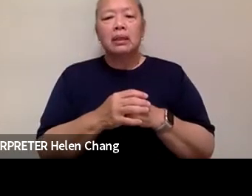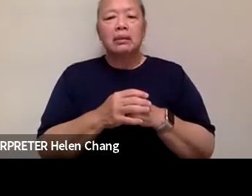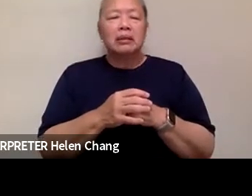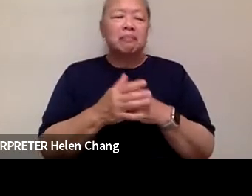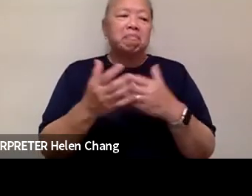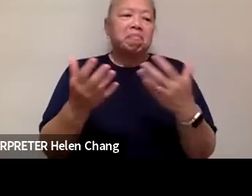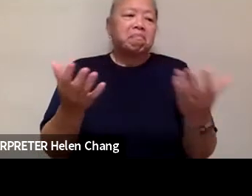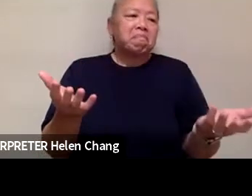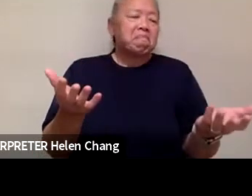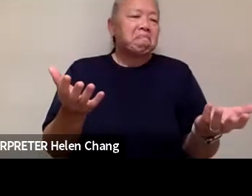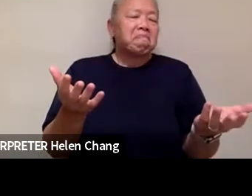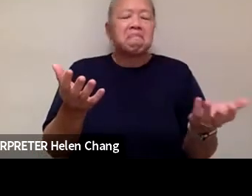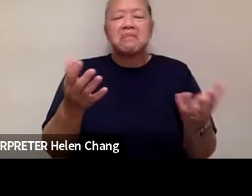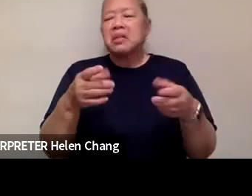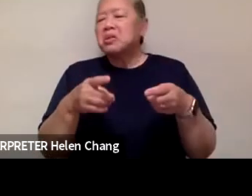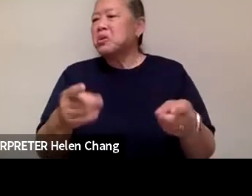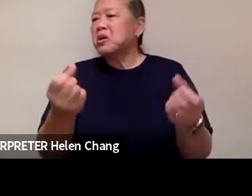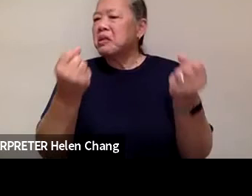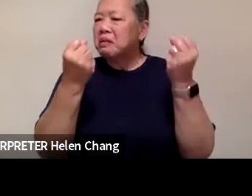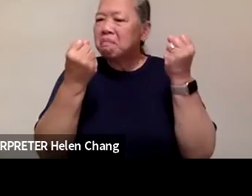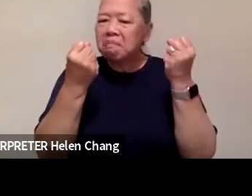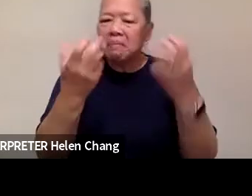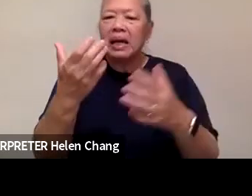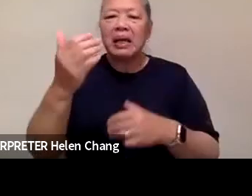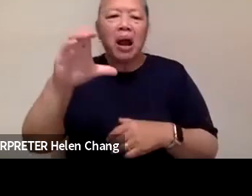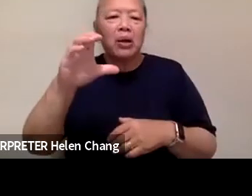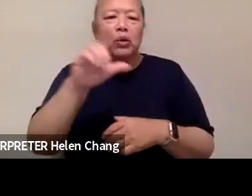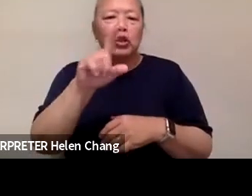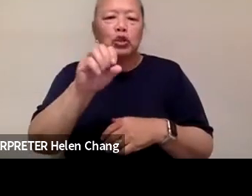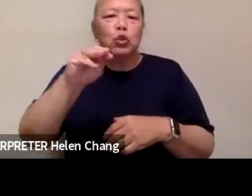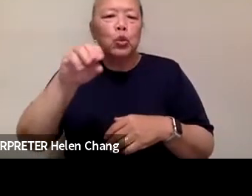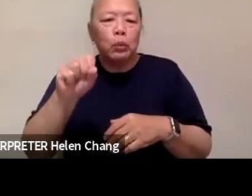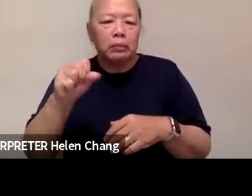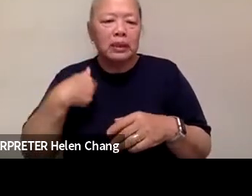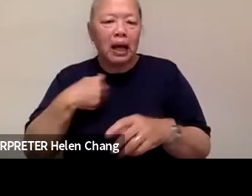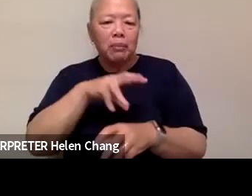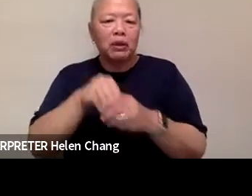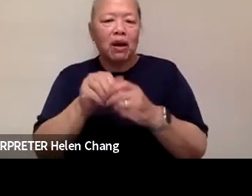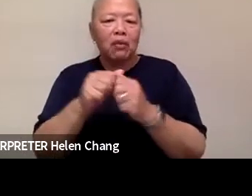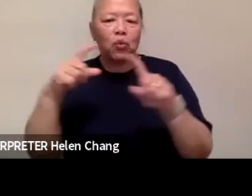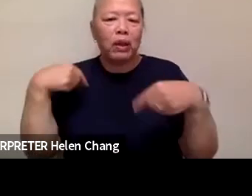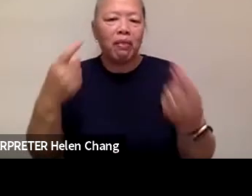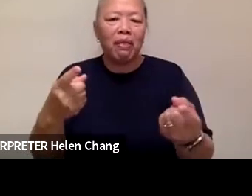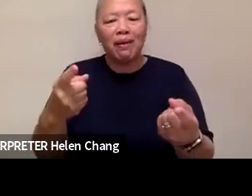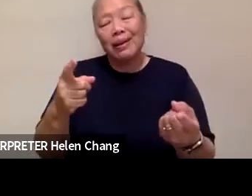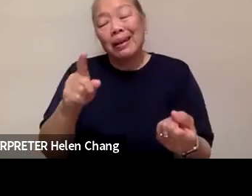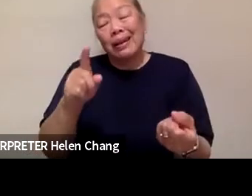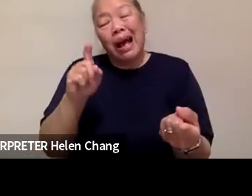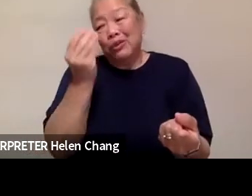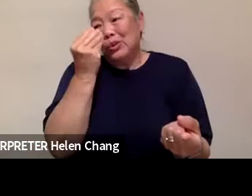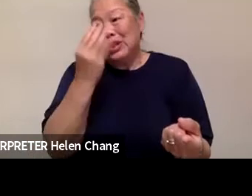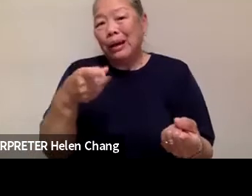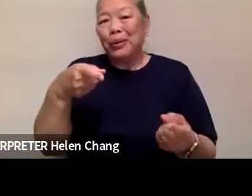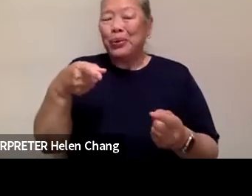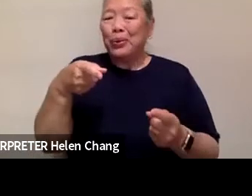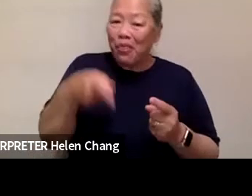hundreds of Zooms that I've been on throughout the pandemic, I have to tell you, this is by far the